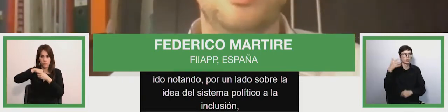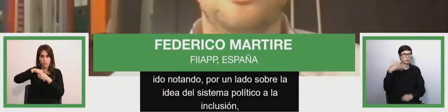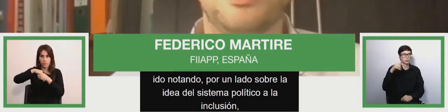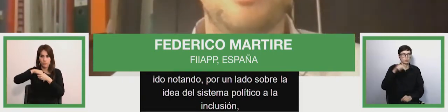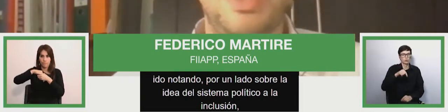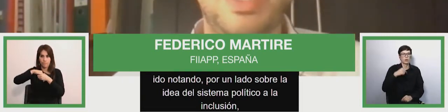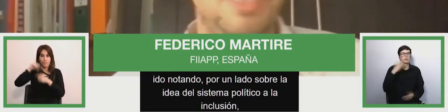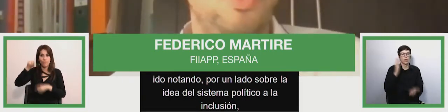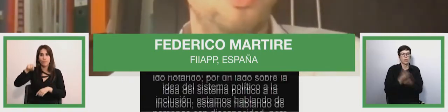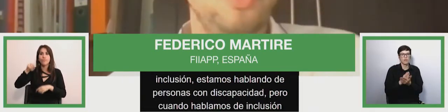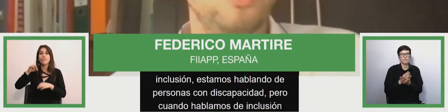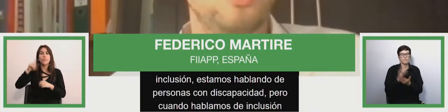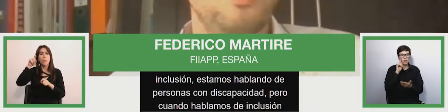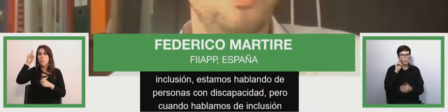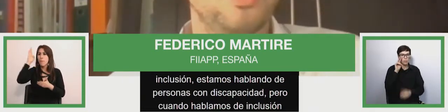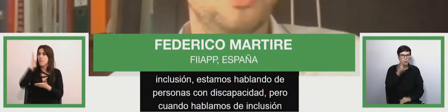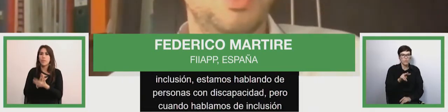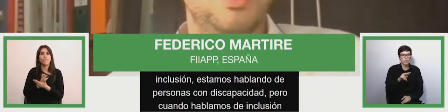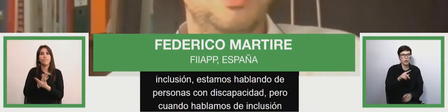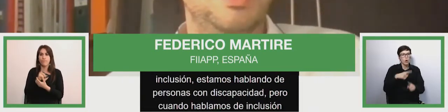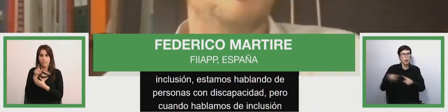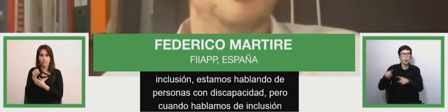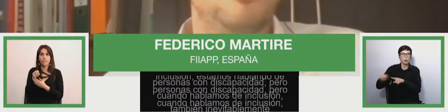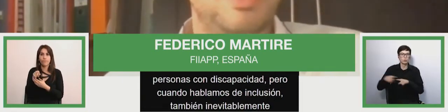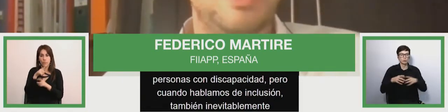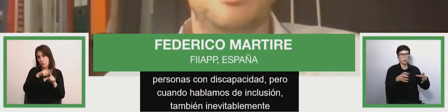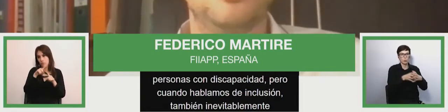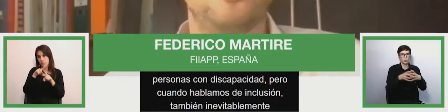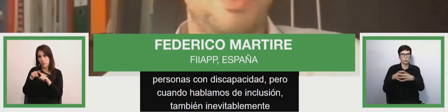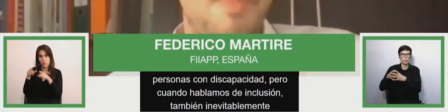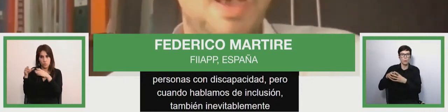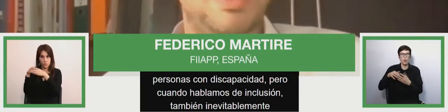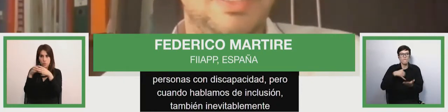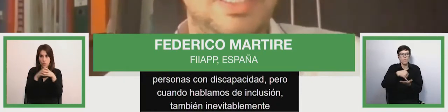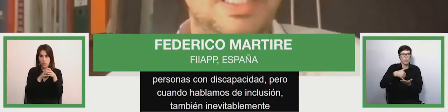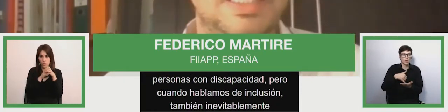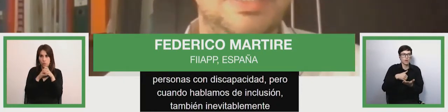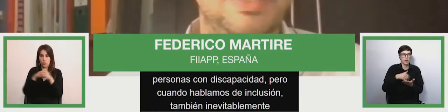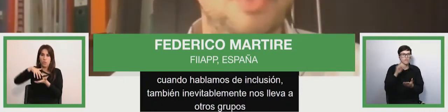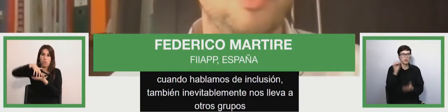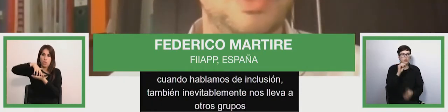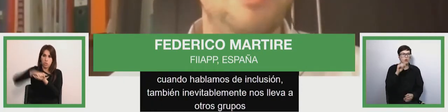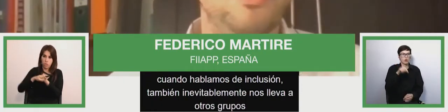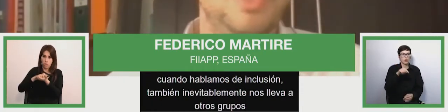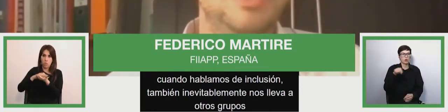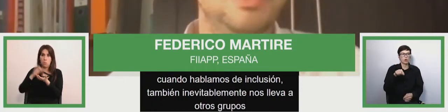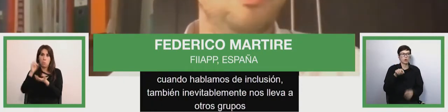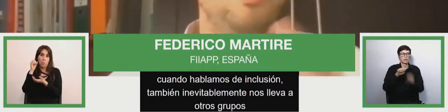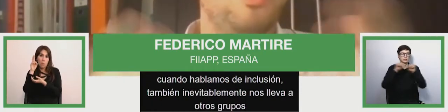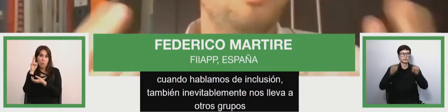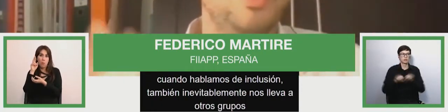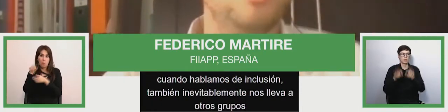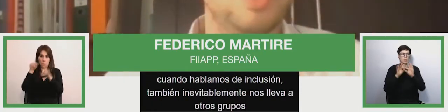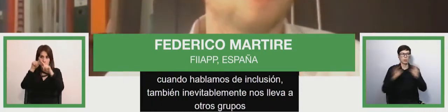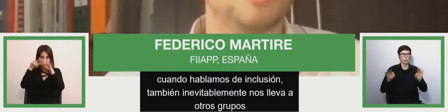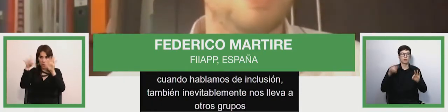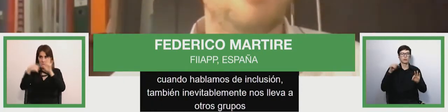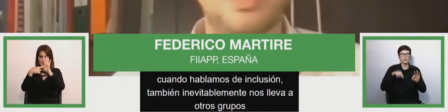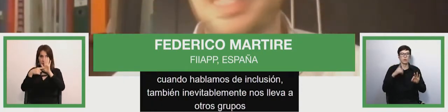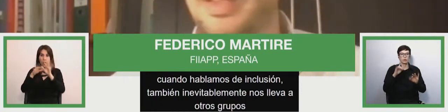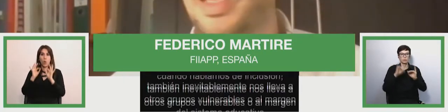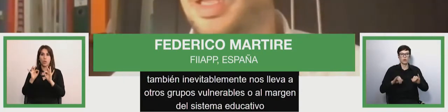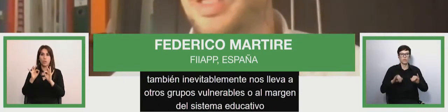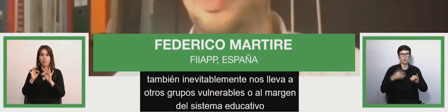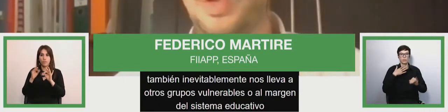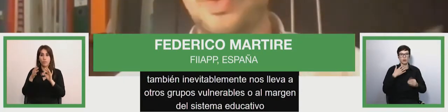have to refer to other groups which are vulnerable or in the margin of educational system and that is the way that we